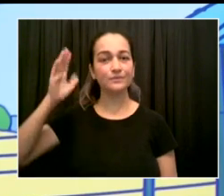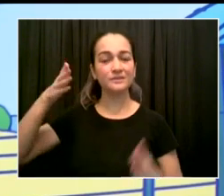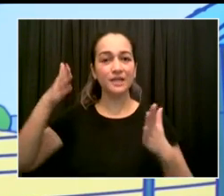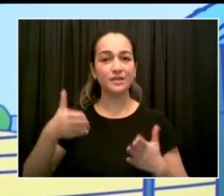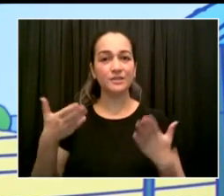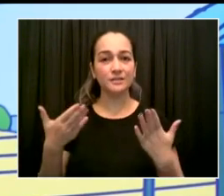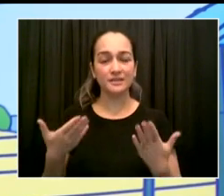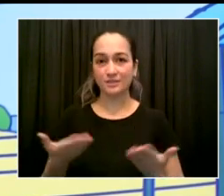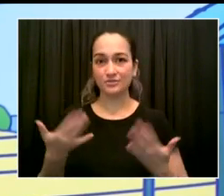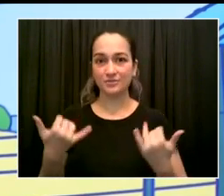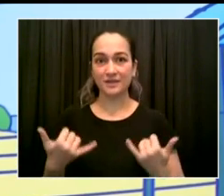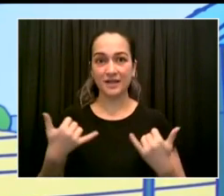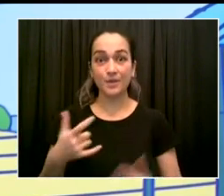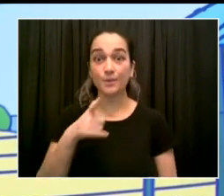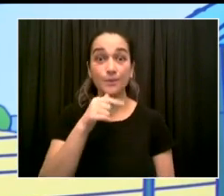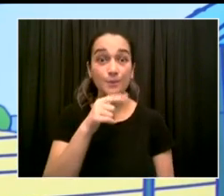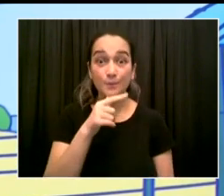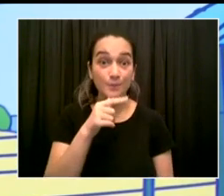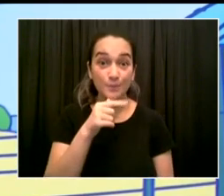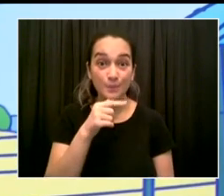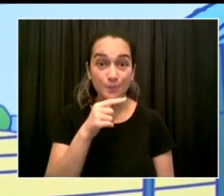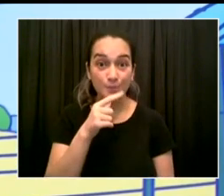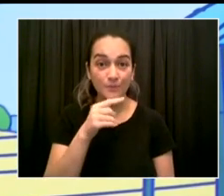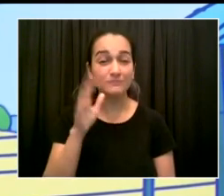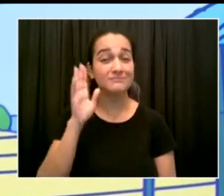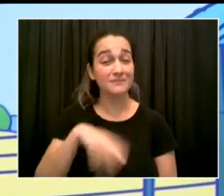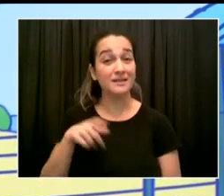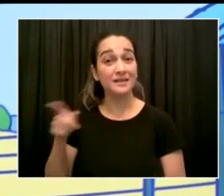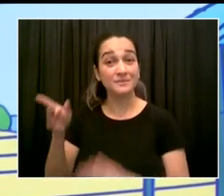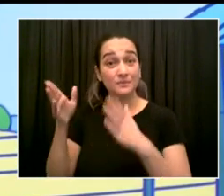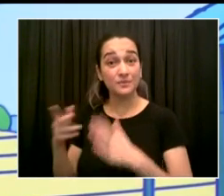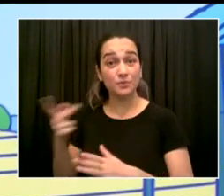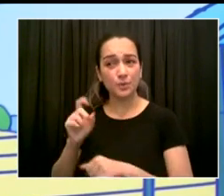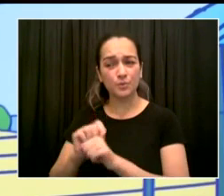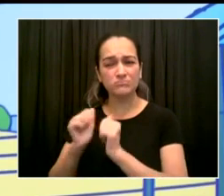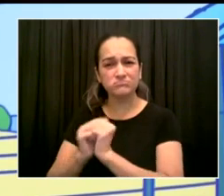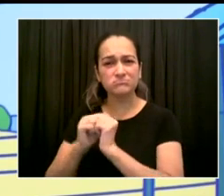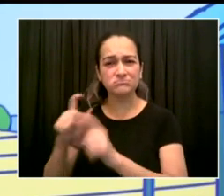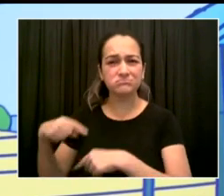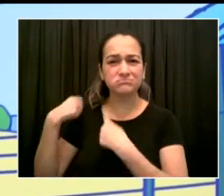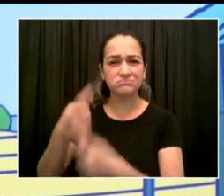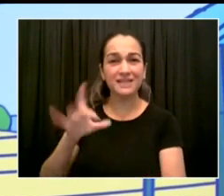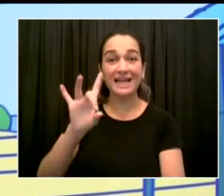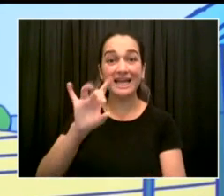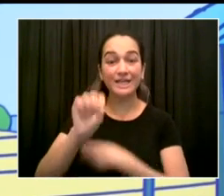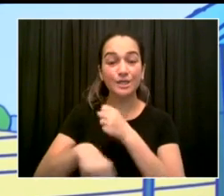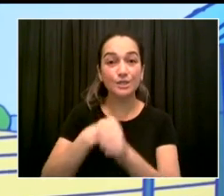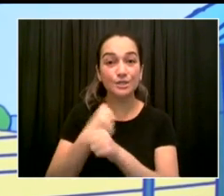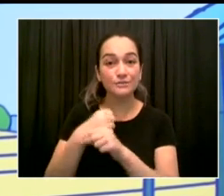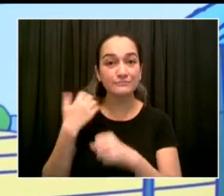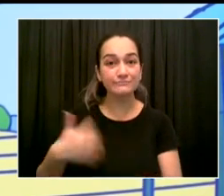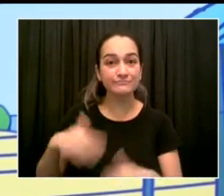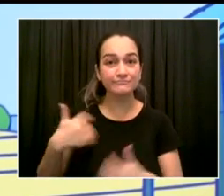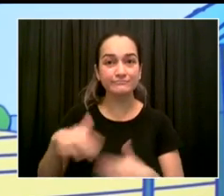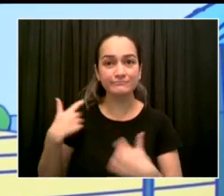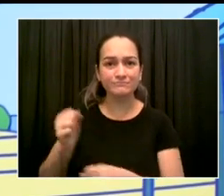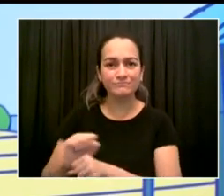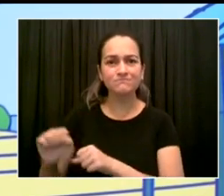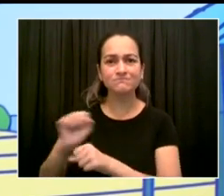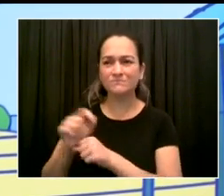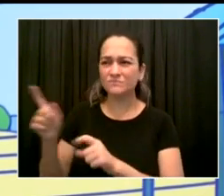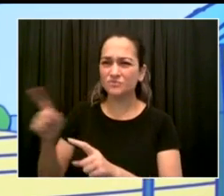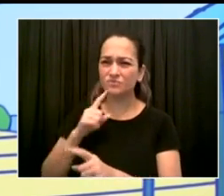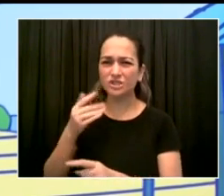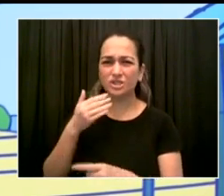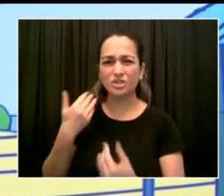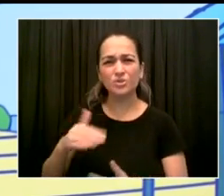have worked together over the last eight years. I consider him one of the most essential voices in this city. I consider him